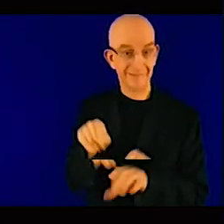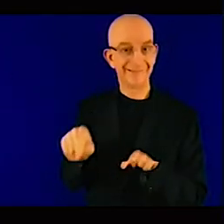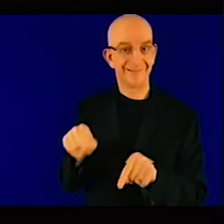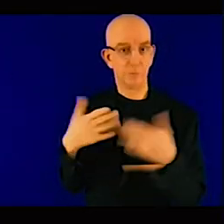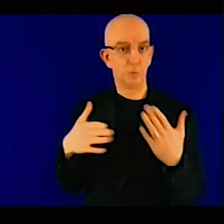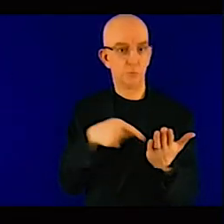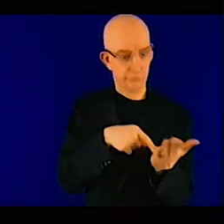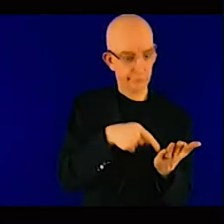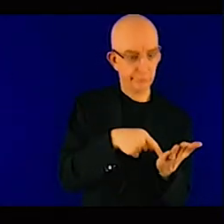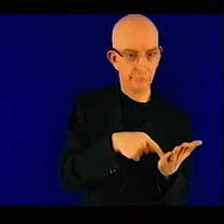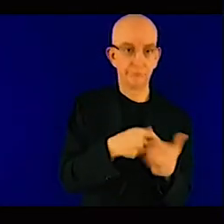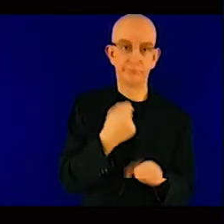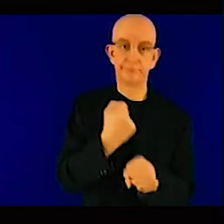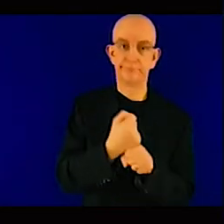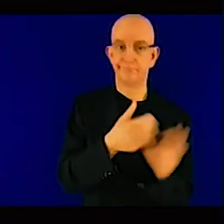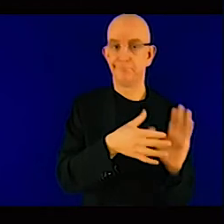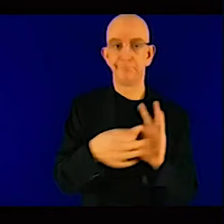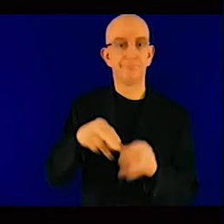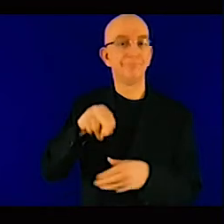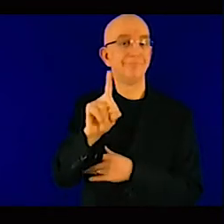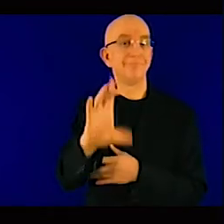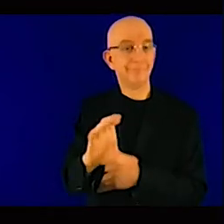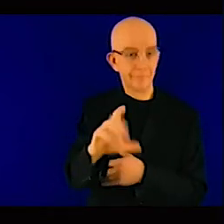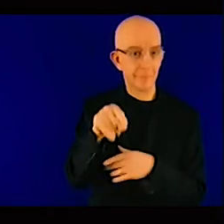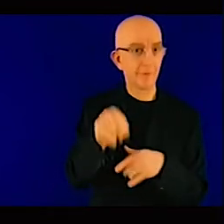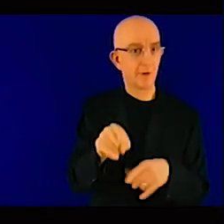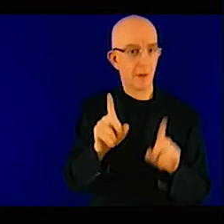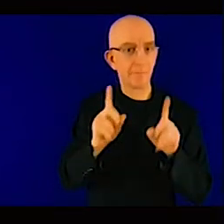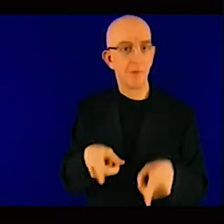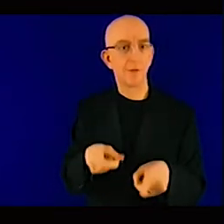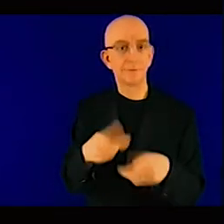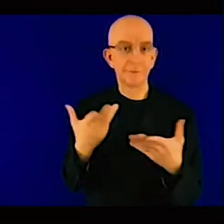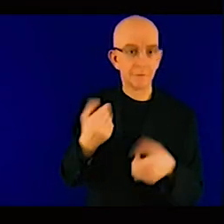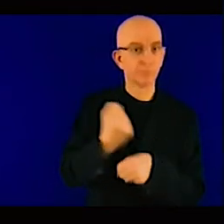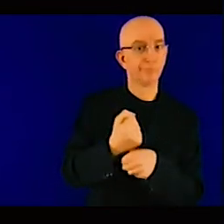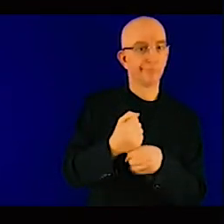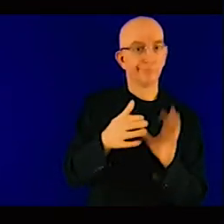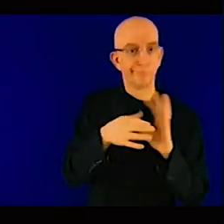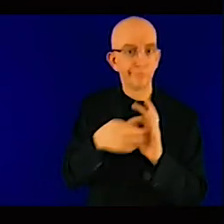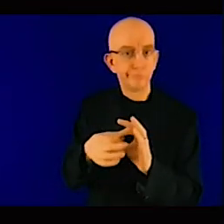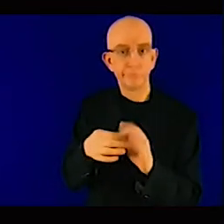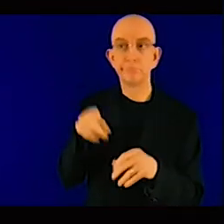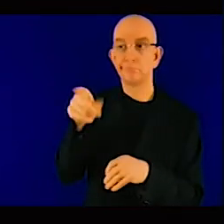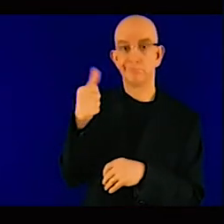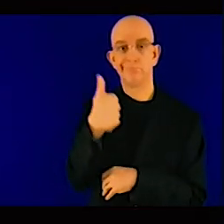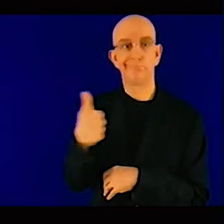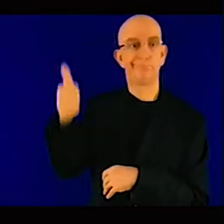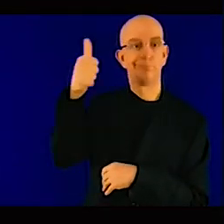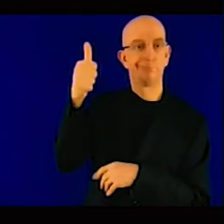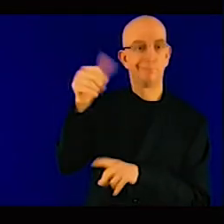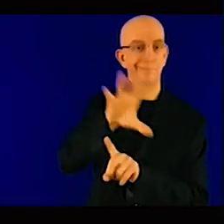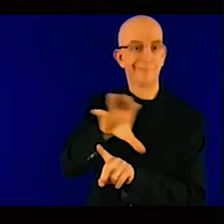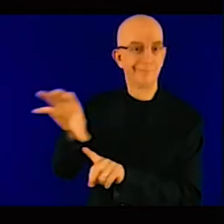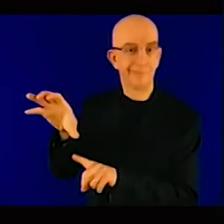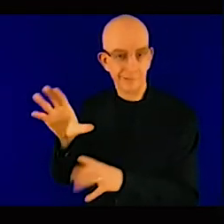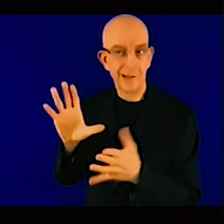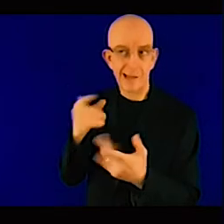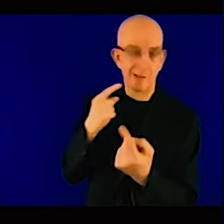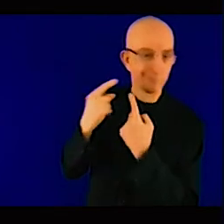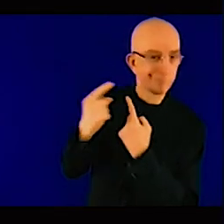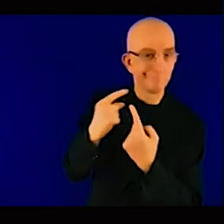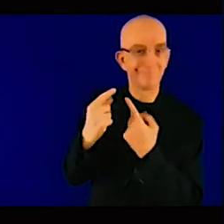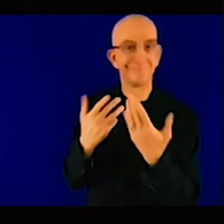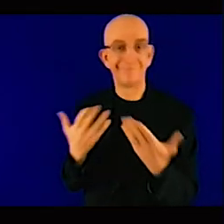understand also is that if an energy access is a priority, it means that we should have. a high proportion of our